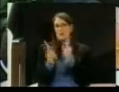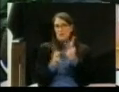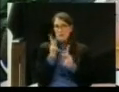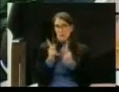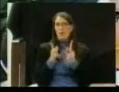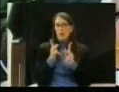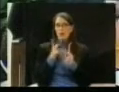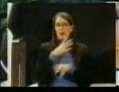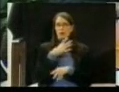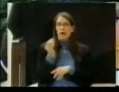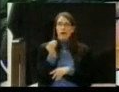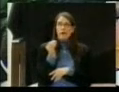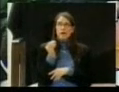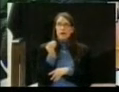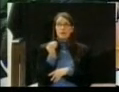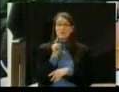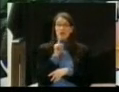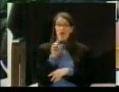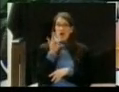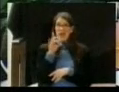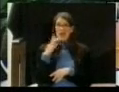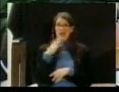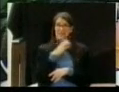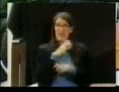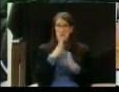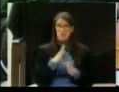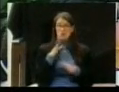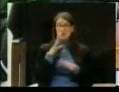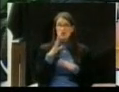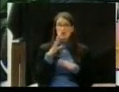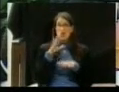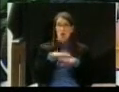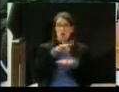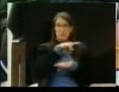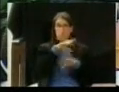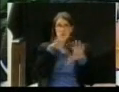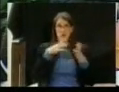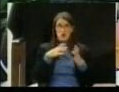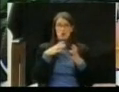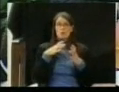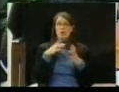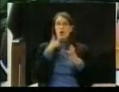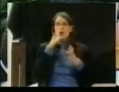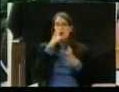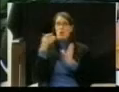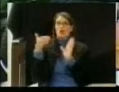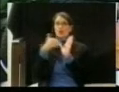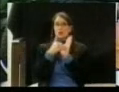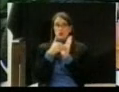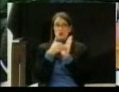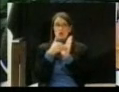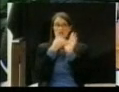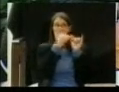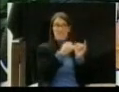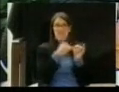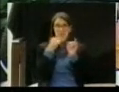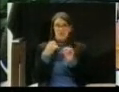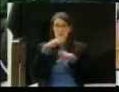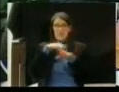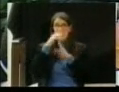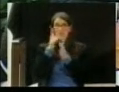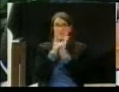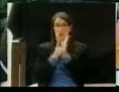body that are sued personally in that lawsuit. And they are each in the process of obtaining private counsel